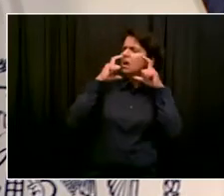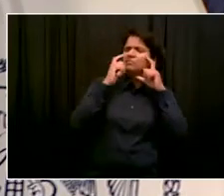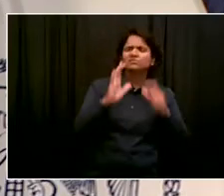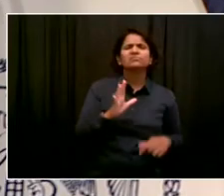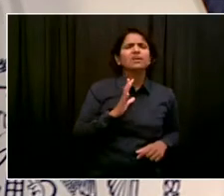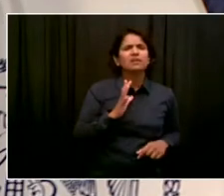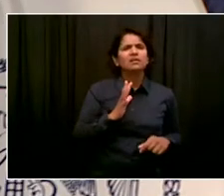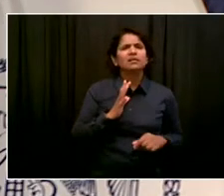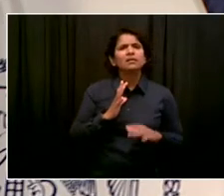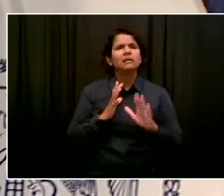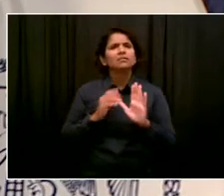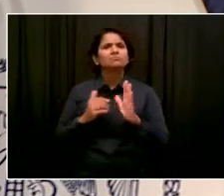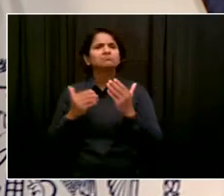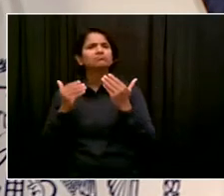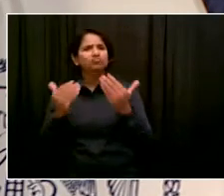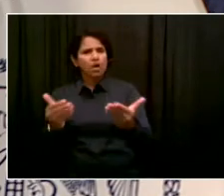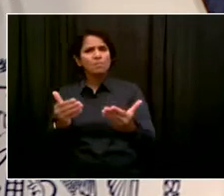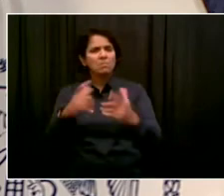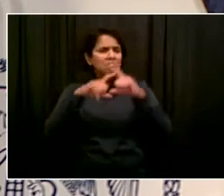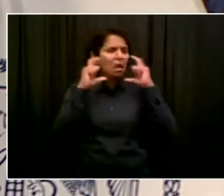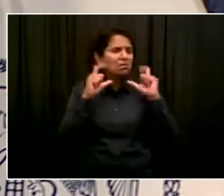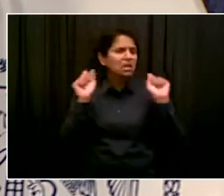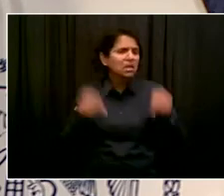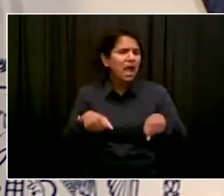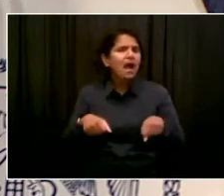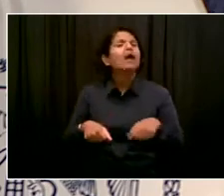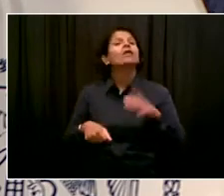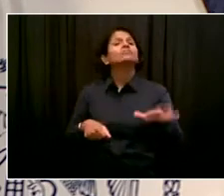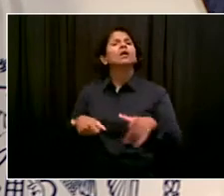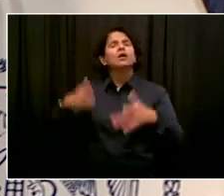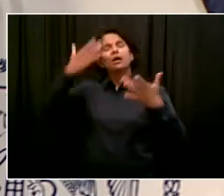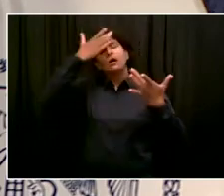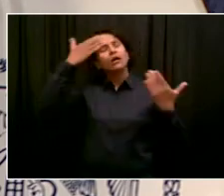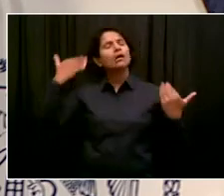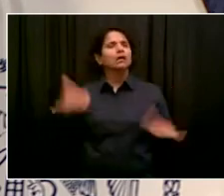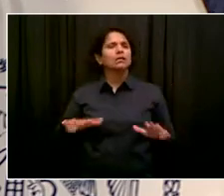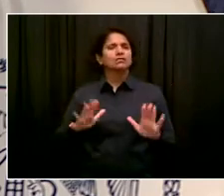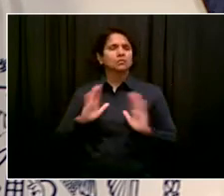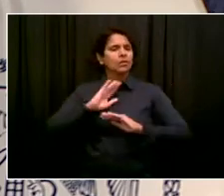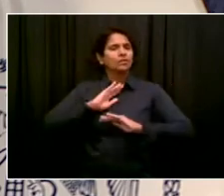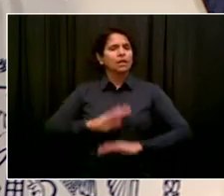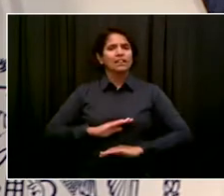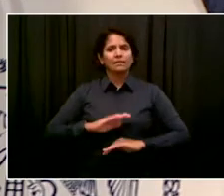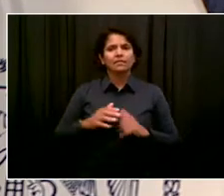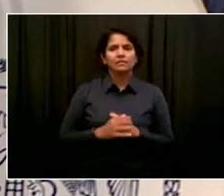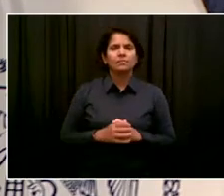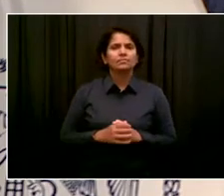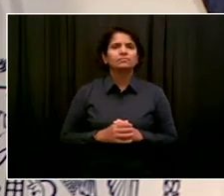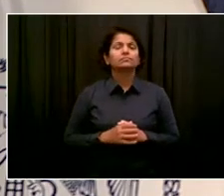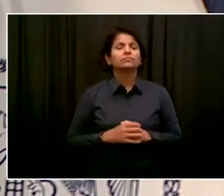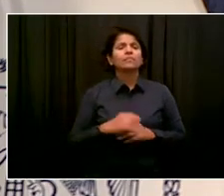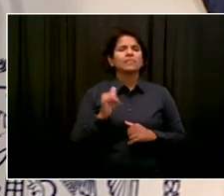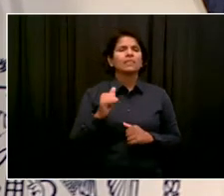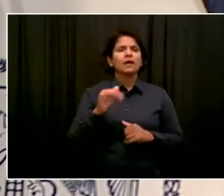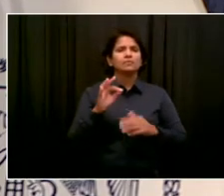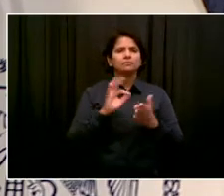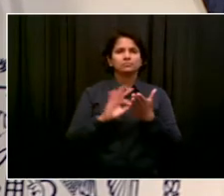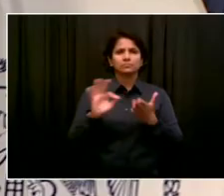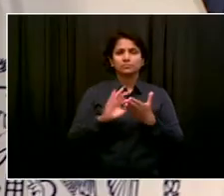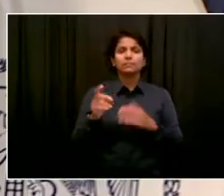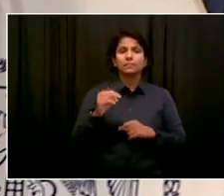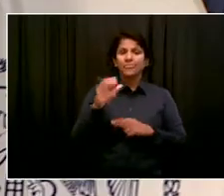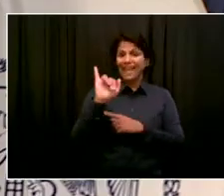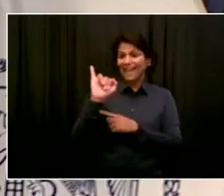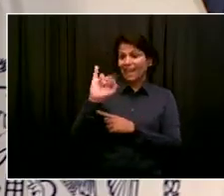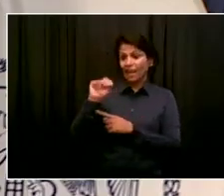want to strongly recommend that people wear those masks indoors, even if vaccinated. Here to give you an update, our health commissioner,